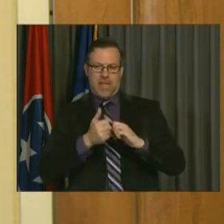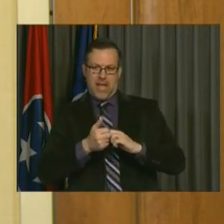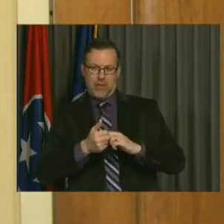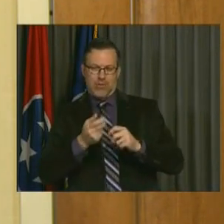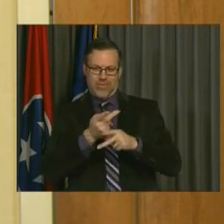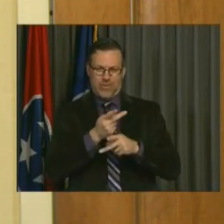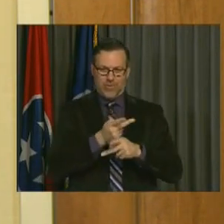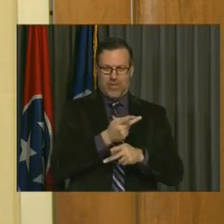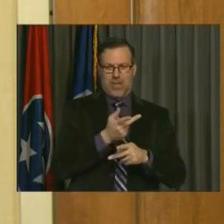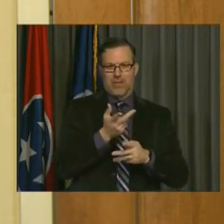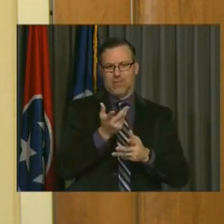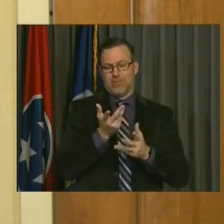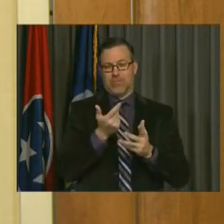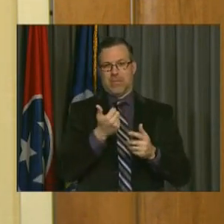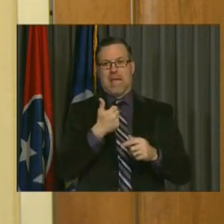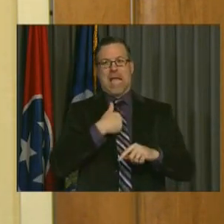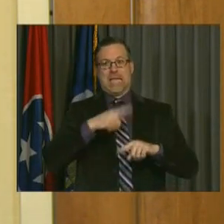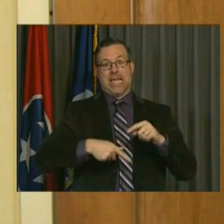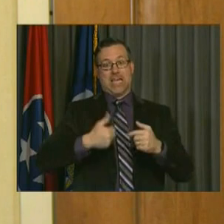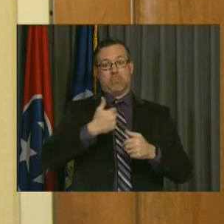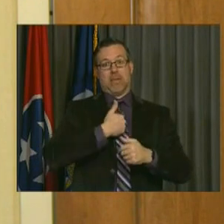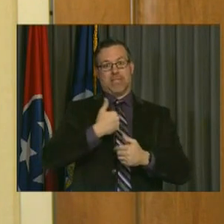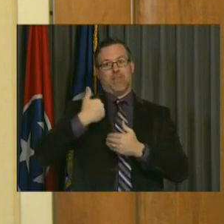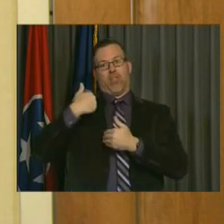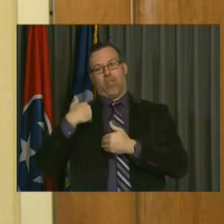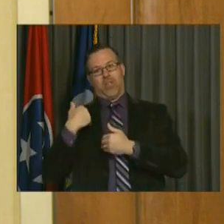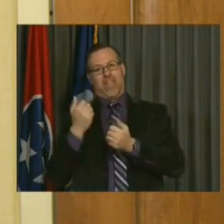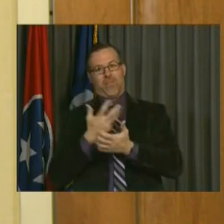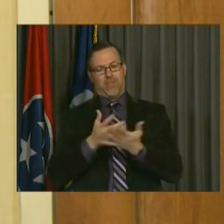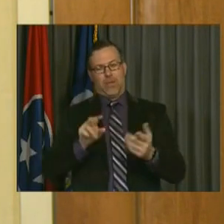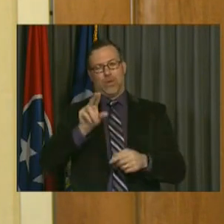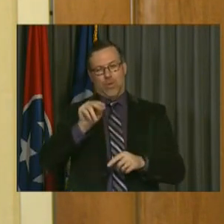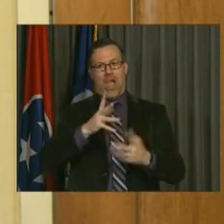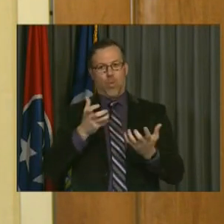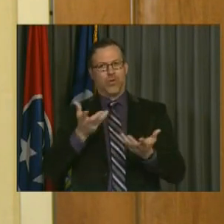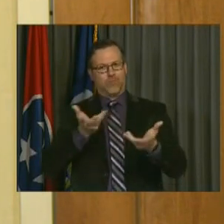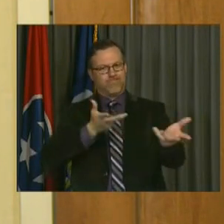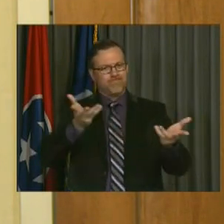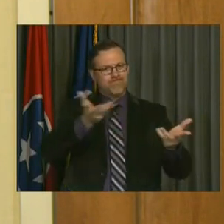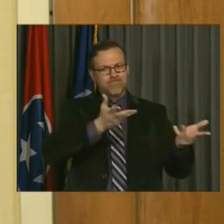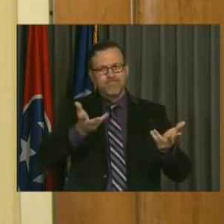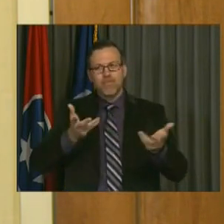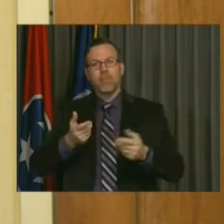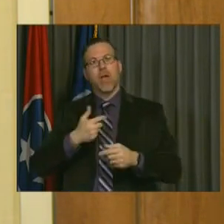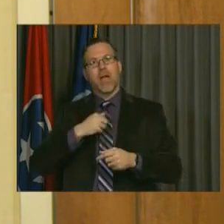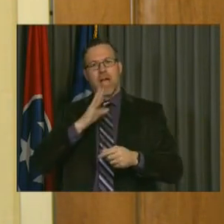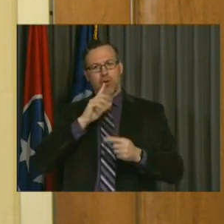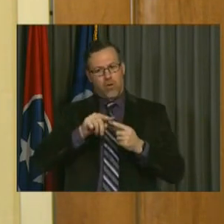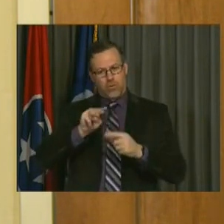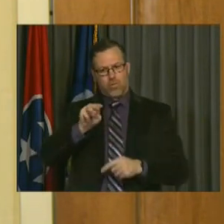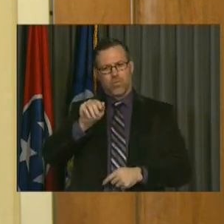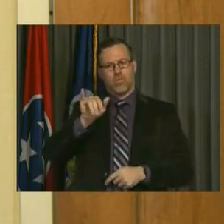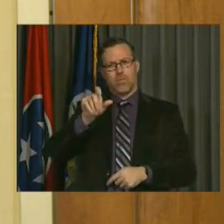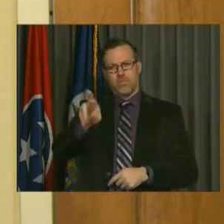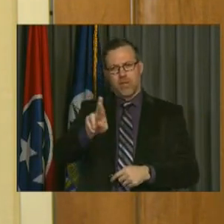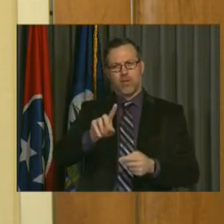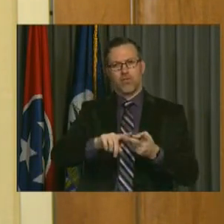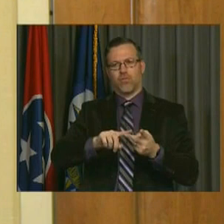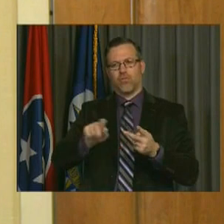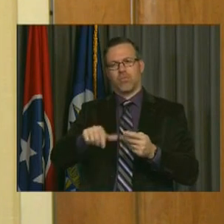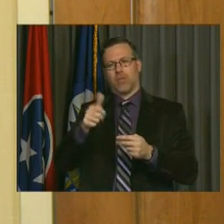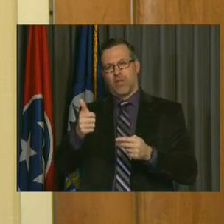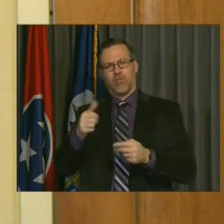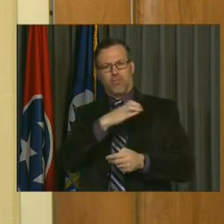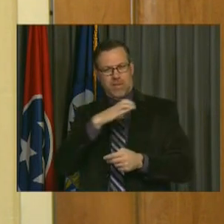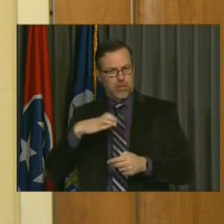one person, me, can't do it all at any given time. But when I have these conversations with the mayor and some of the council people and so forth that have become, you know,